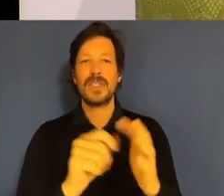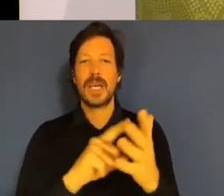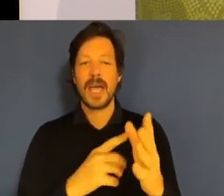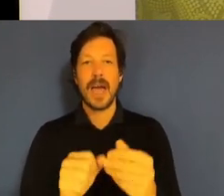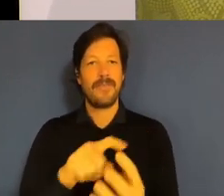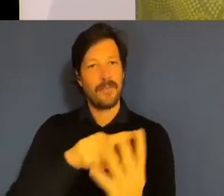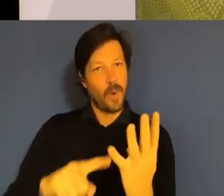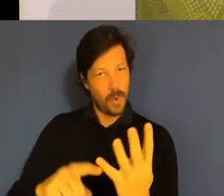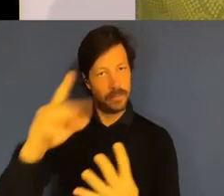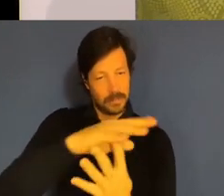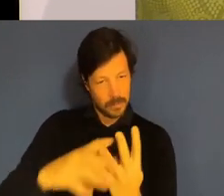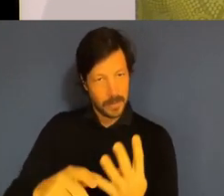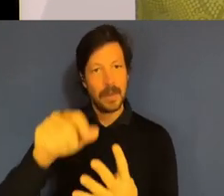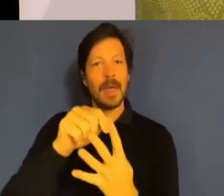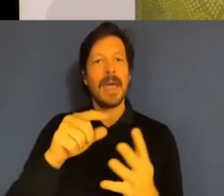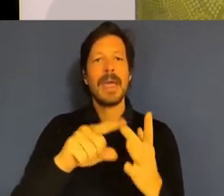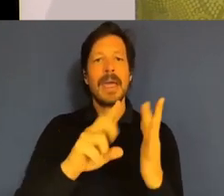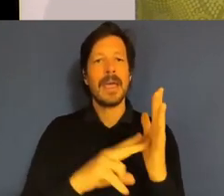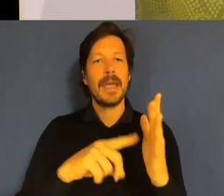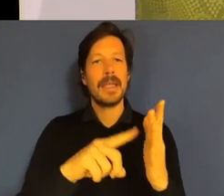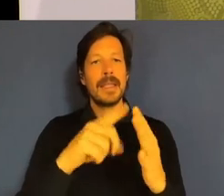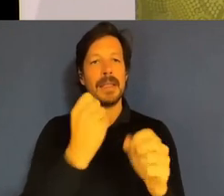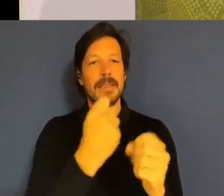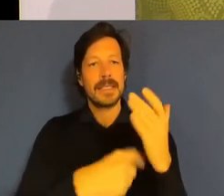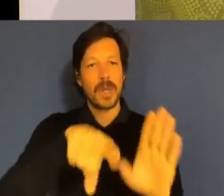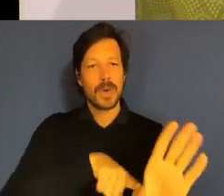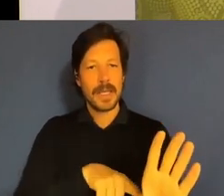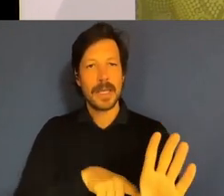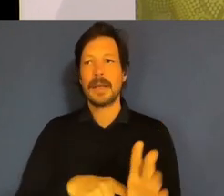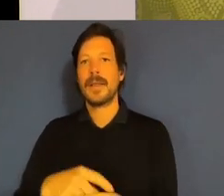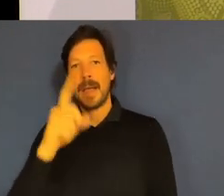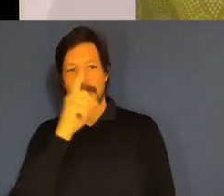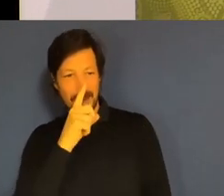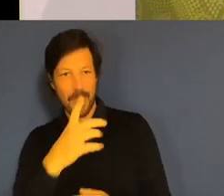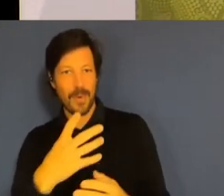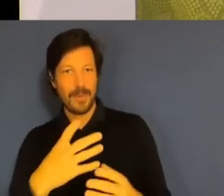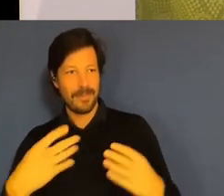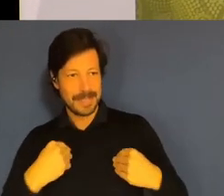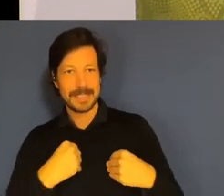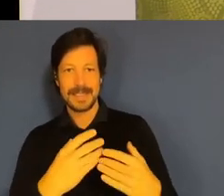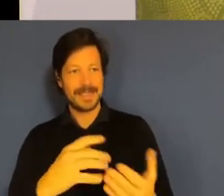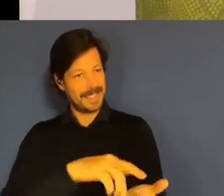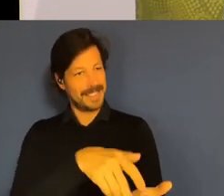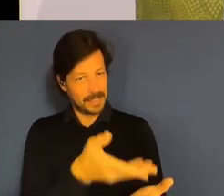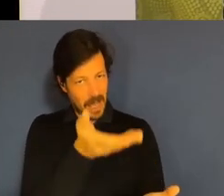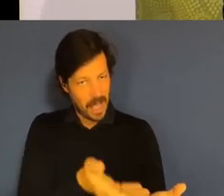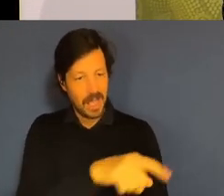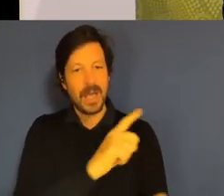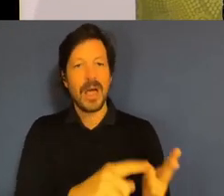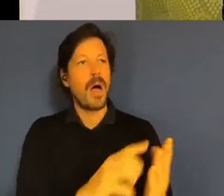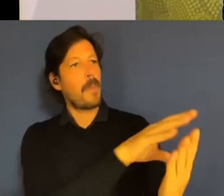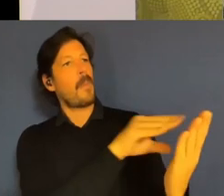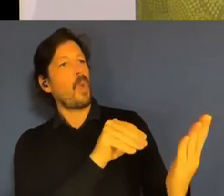integrity in everything it does, that puts people and businesses at the centre of policy and services, is a model employer